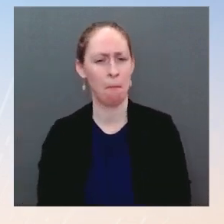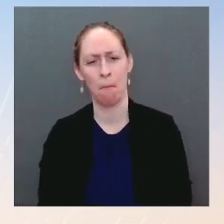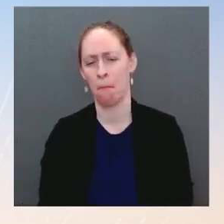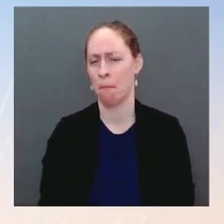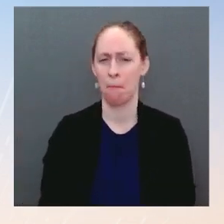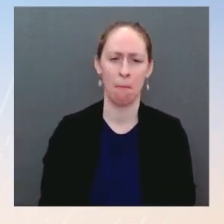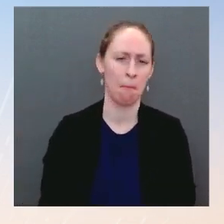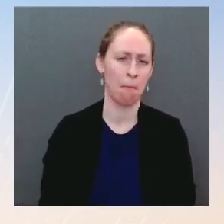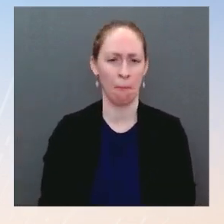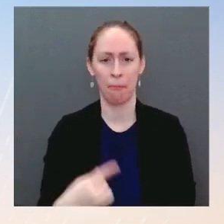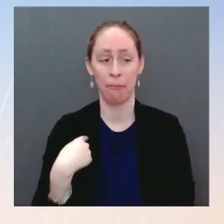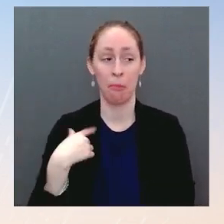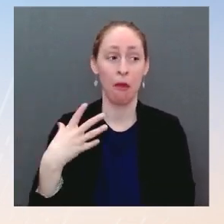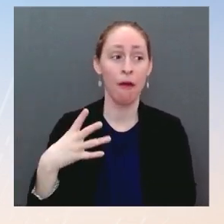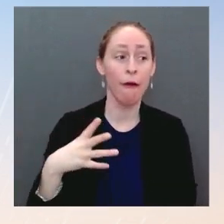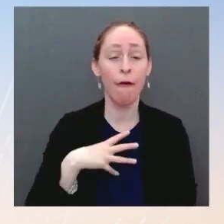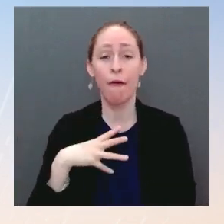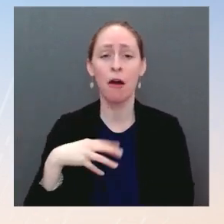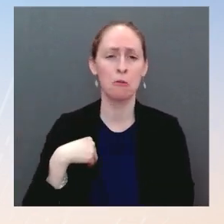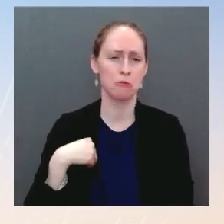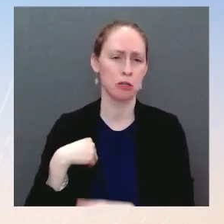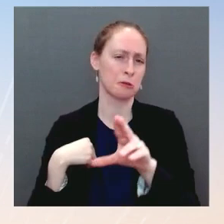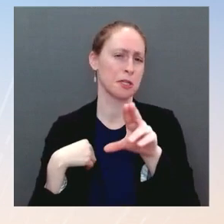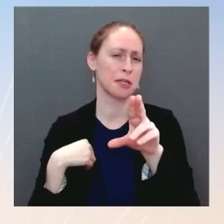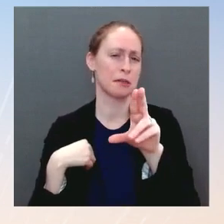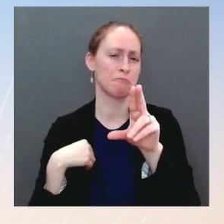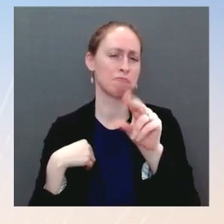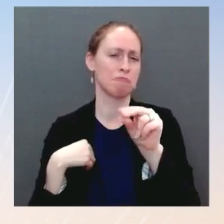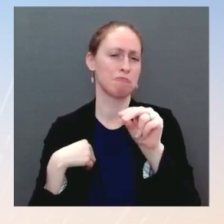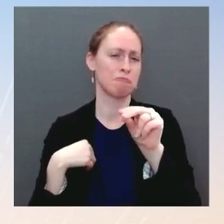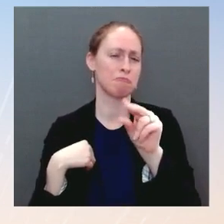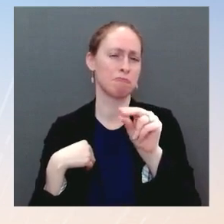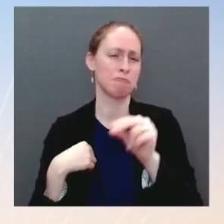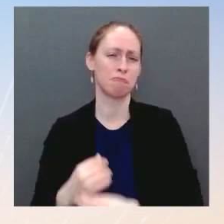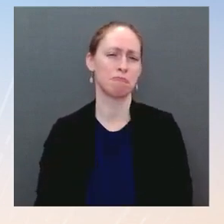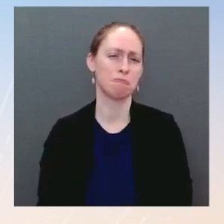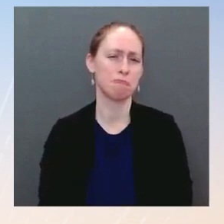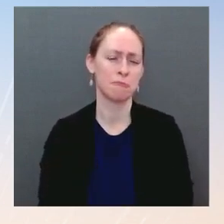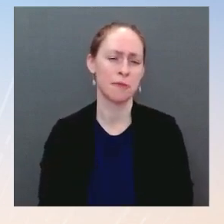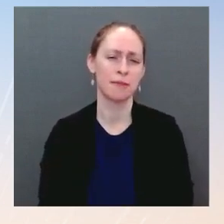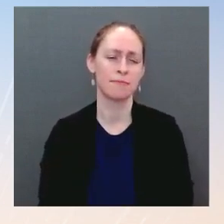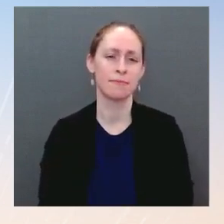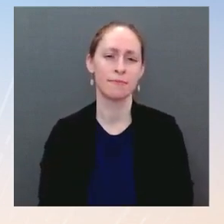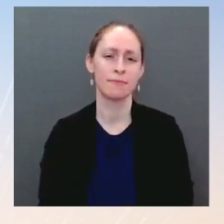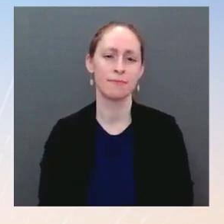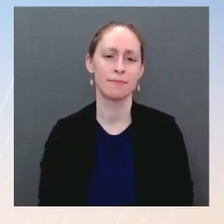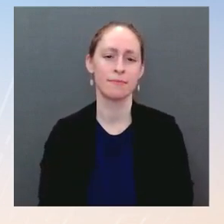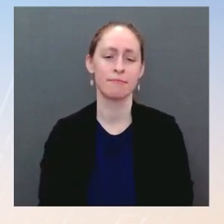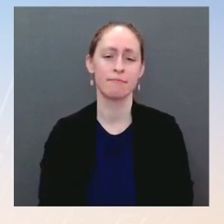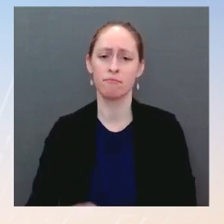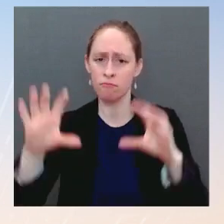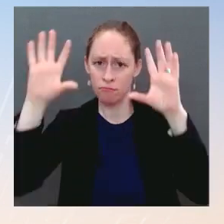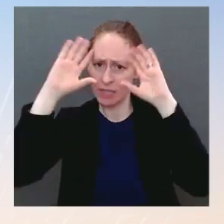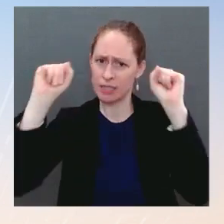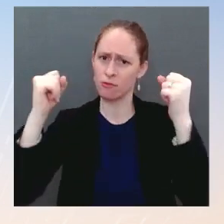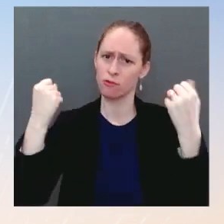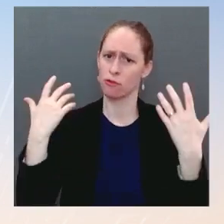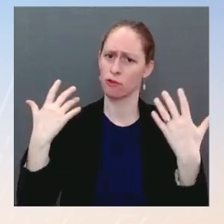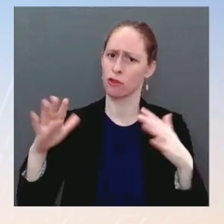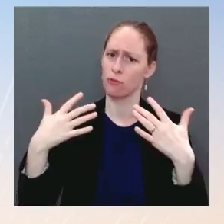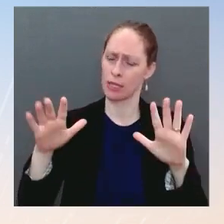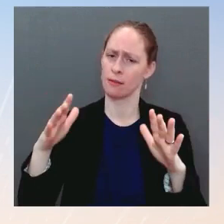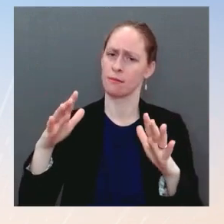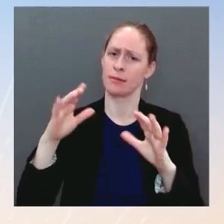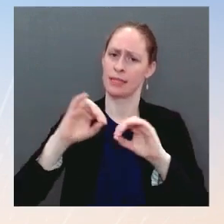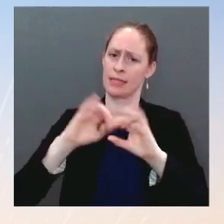President has committed to nominating the first African American woman, it's been over 230 years, as we know,